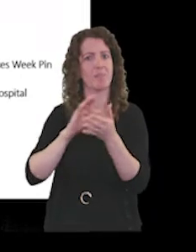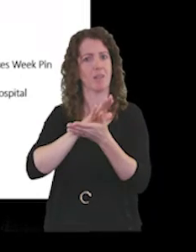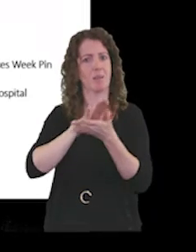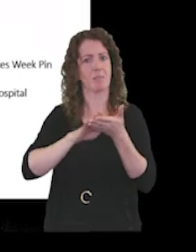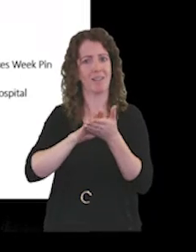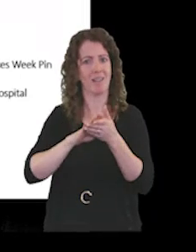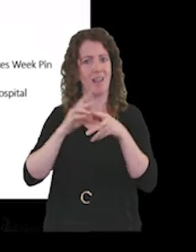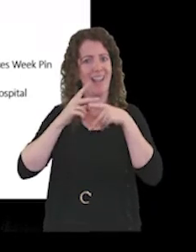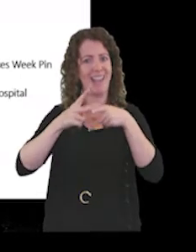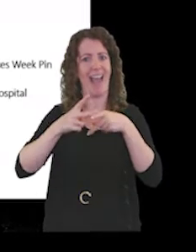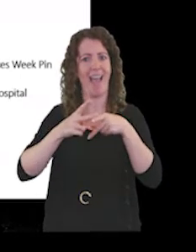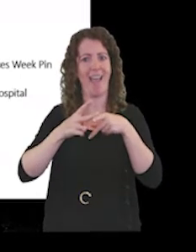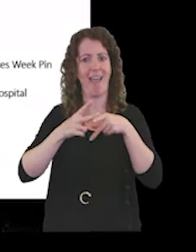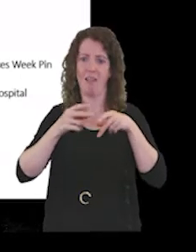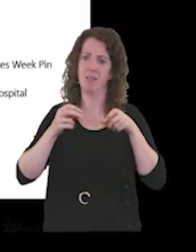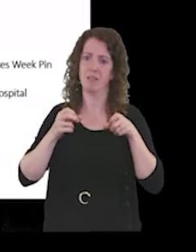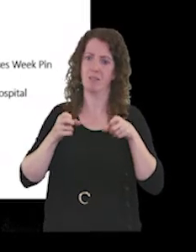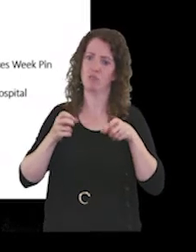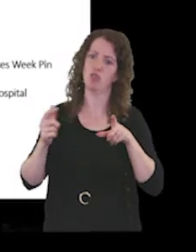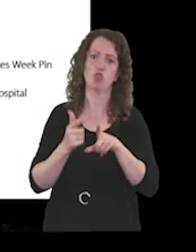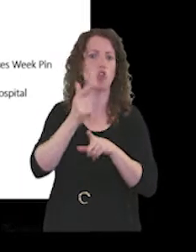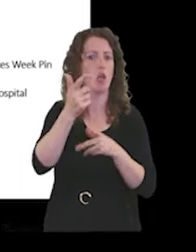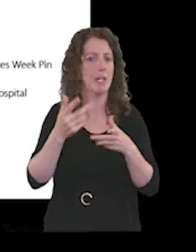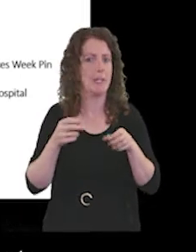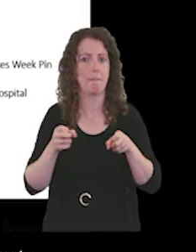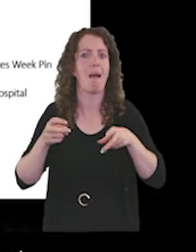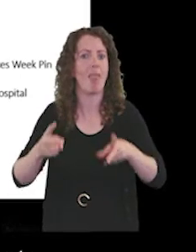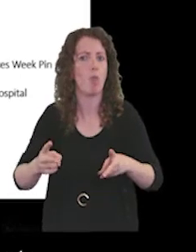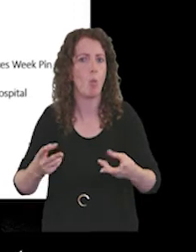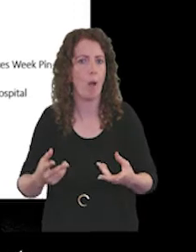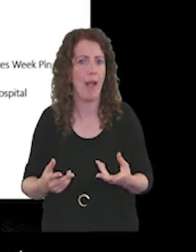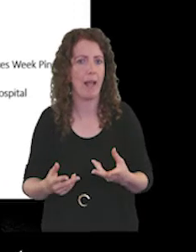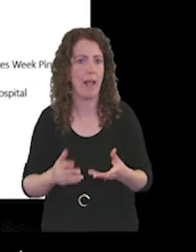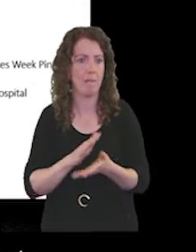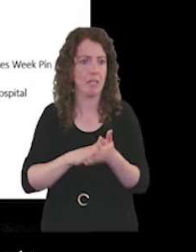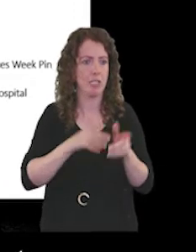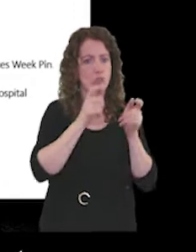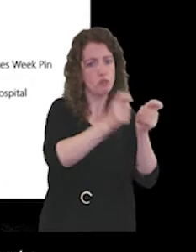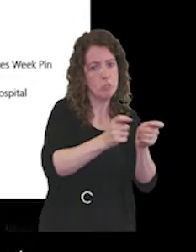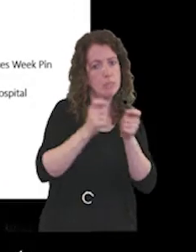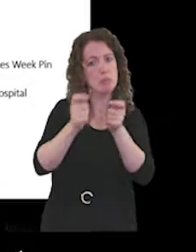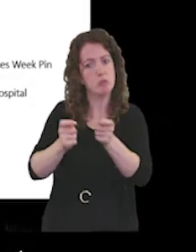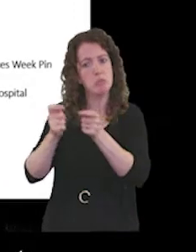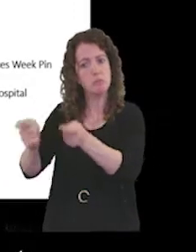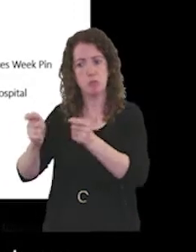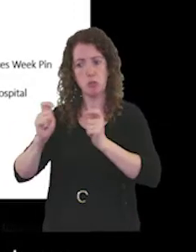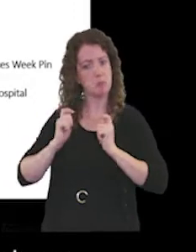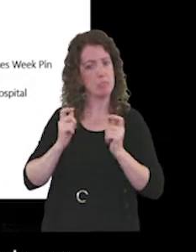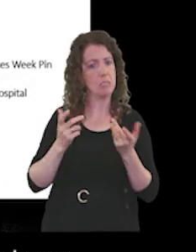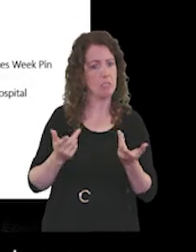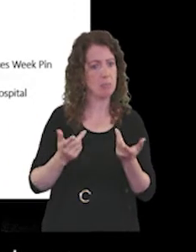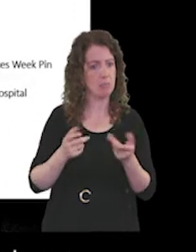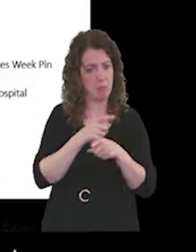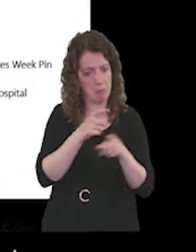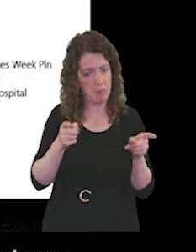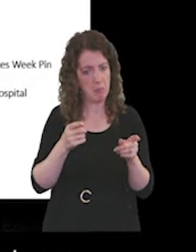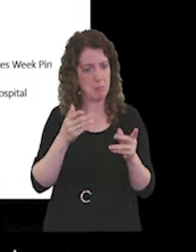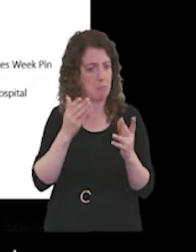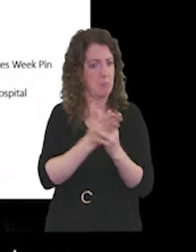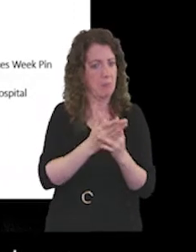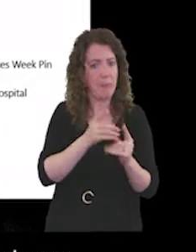care pathways. So the different treatments that people and interventions that people require